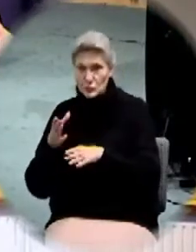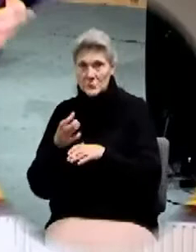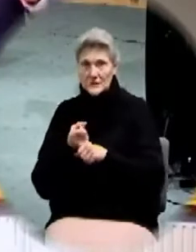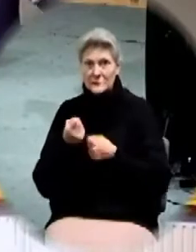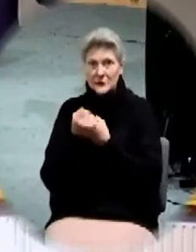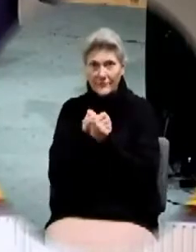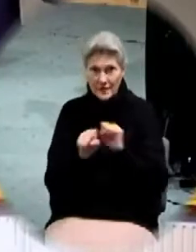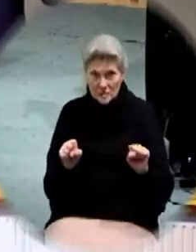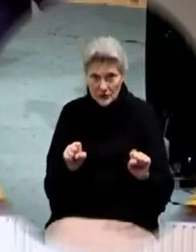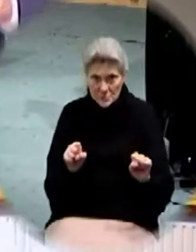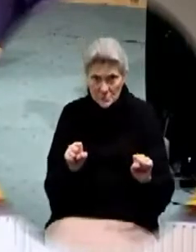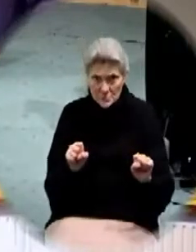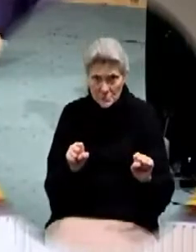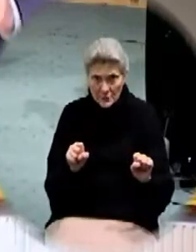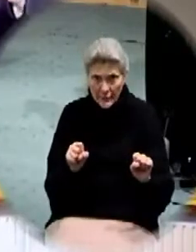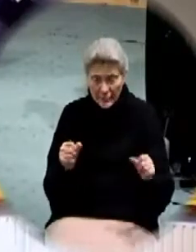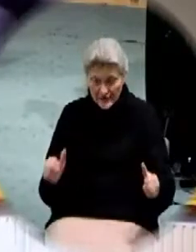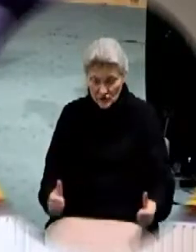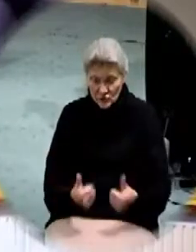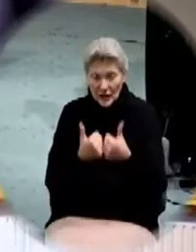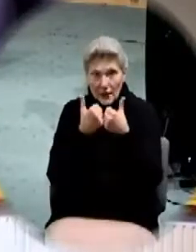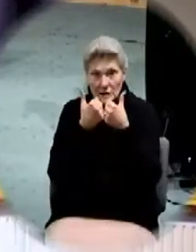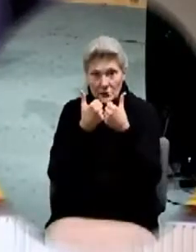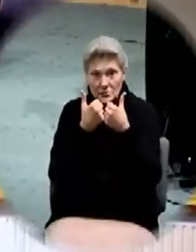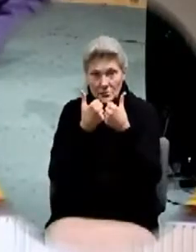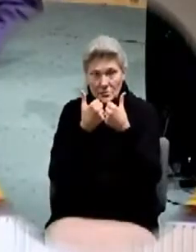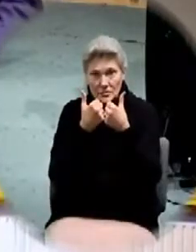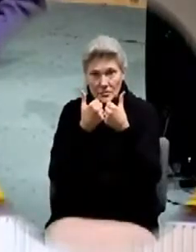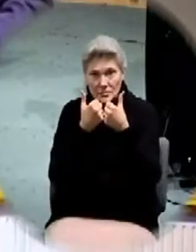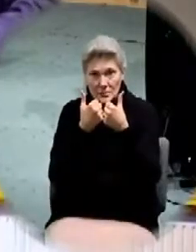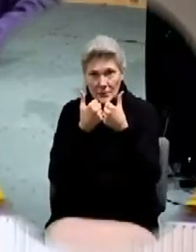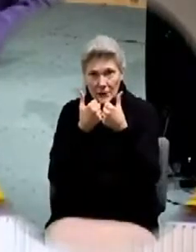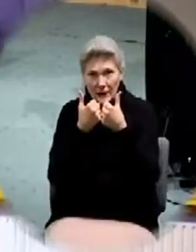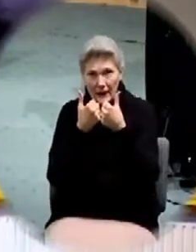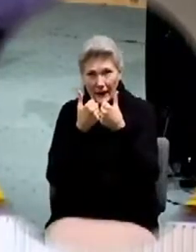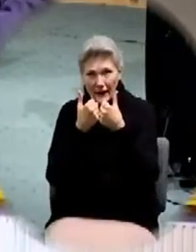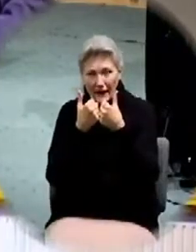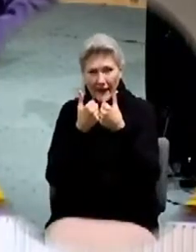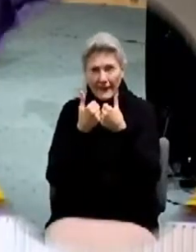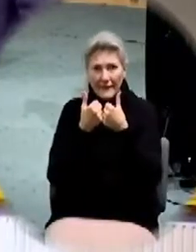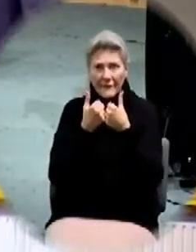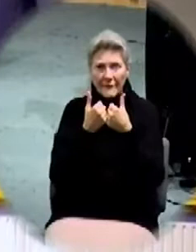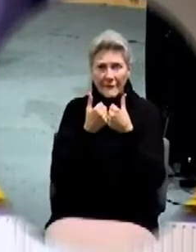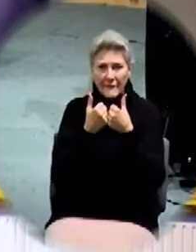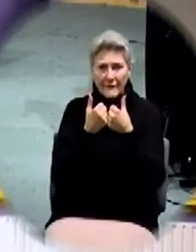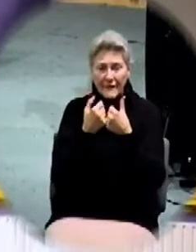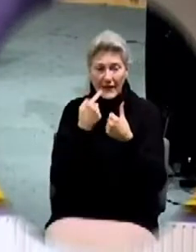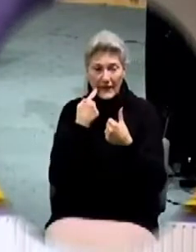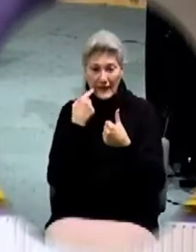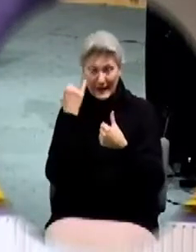salvation the challenge the misconception is that we're all set.